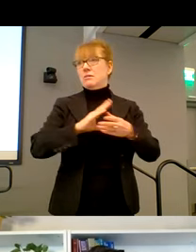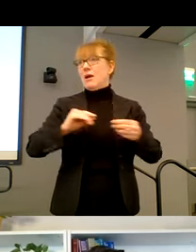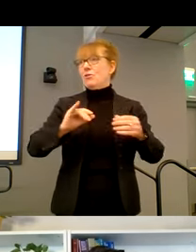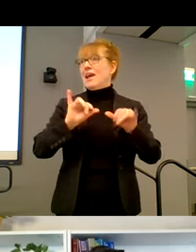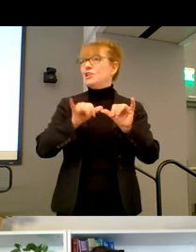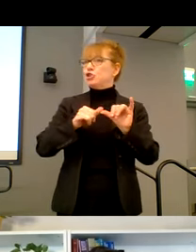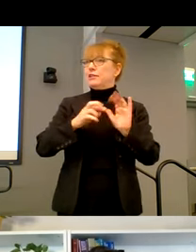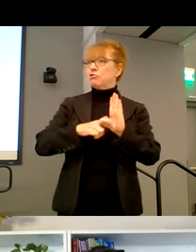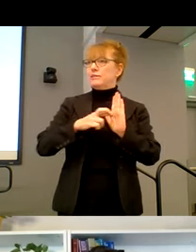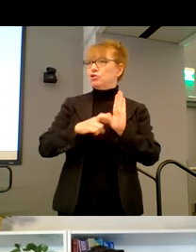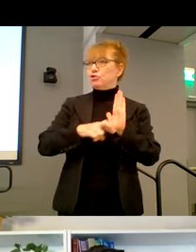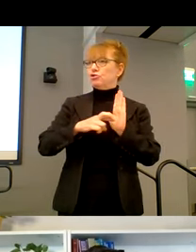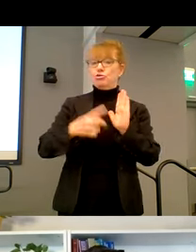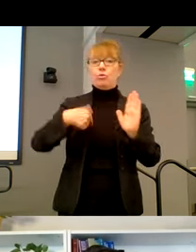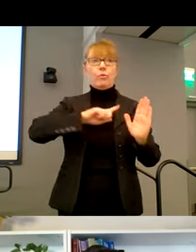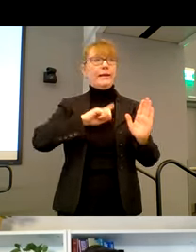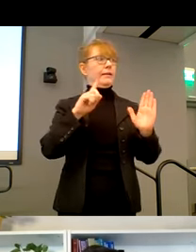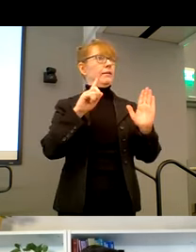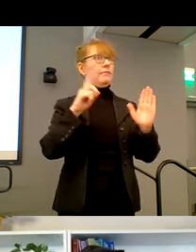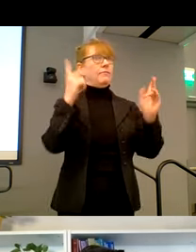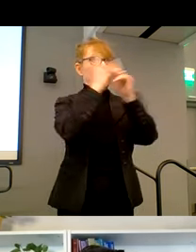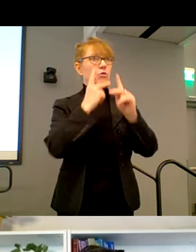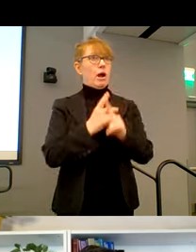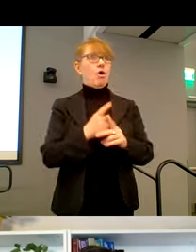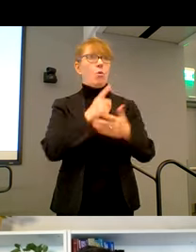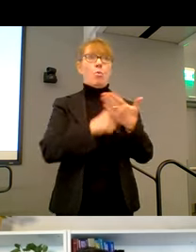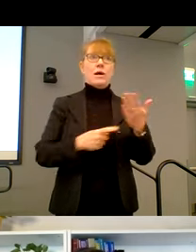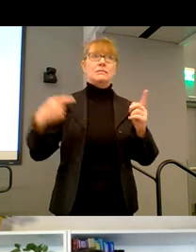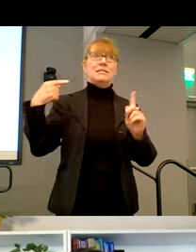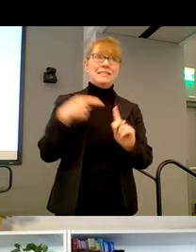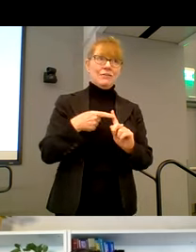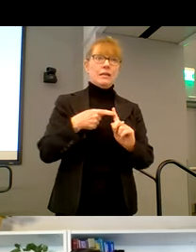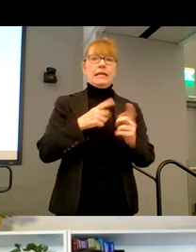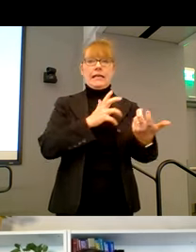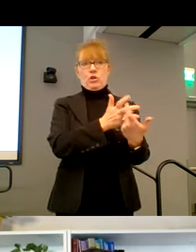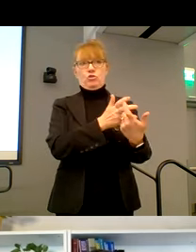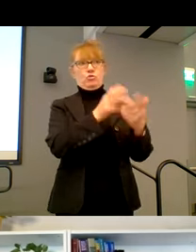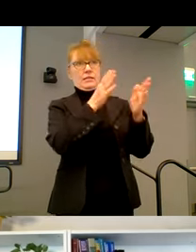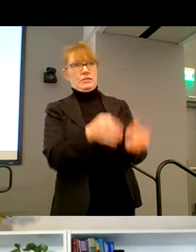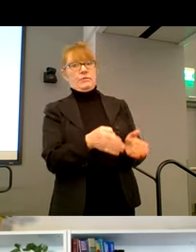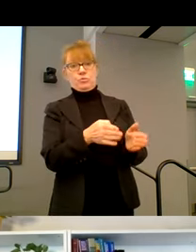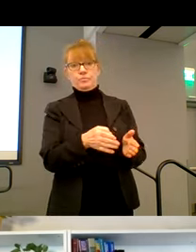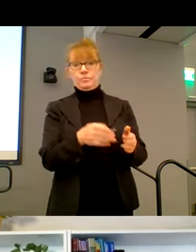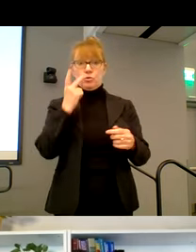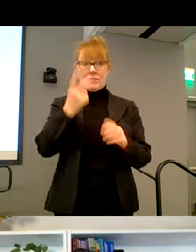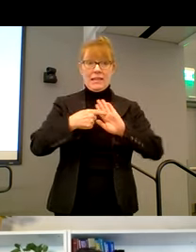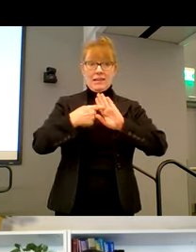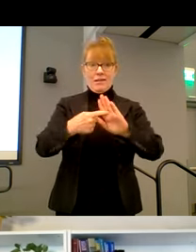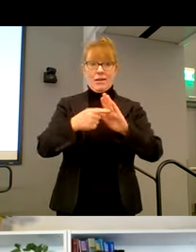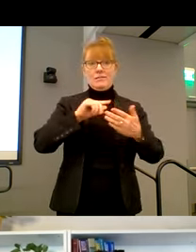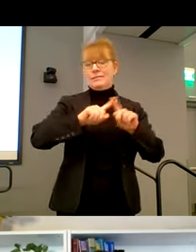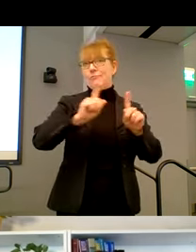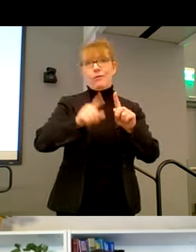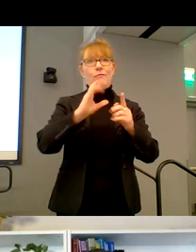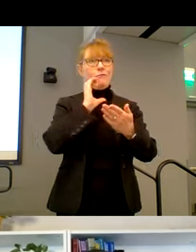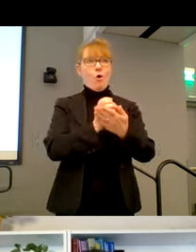we kind of figure out what specifically is geared for this particular individual. So this shows a montage of photos through a process